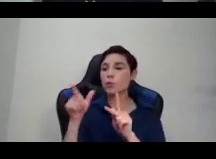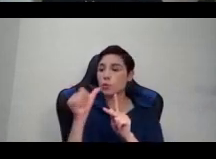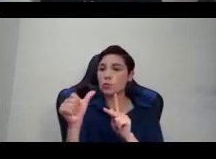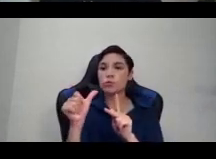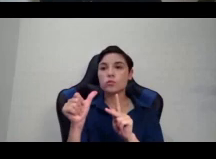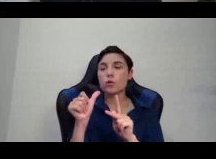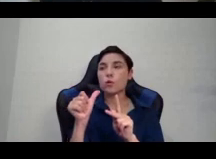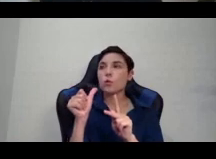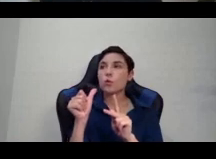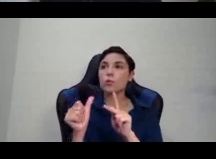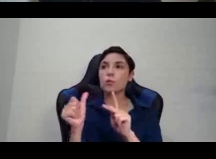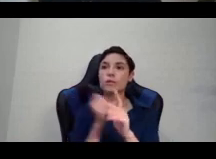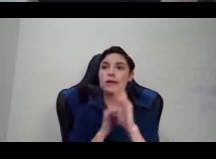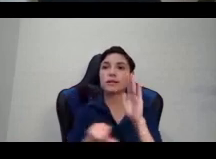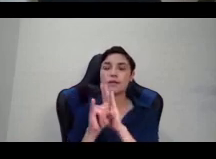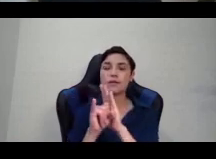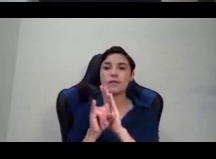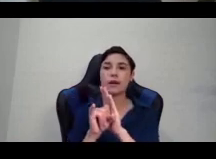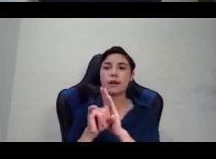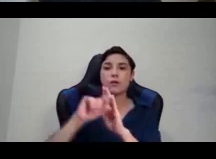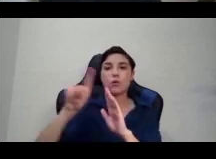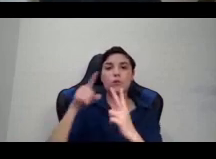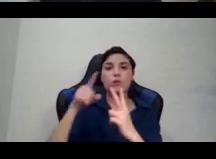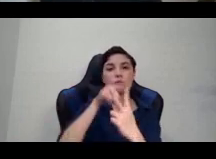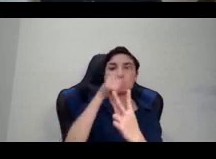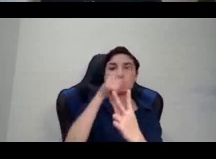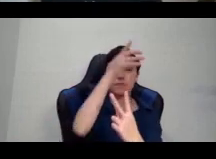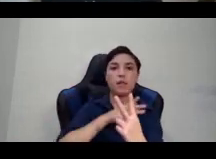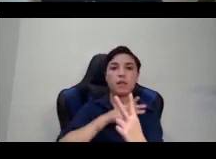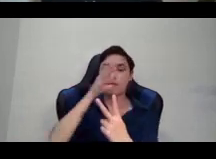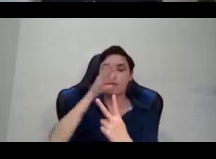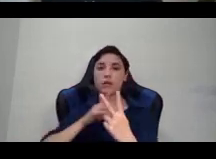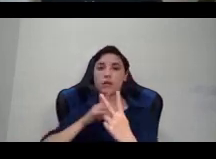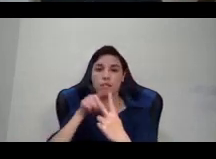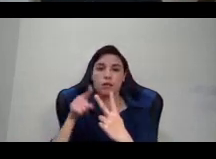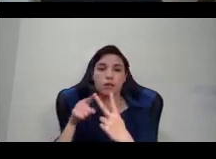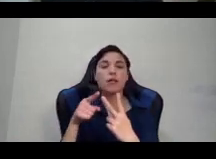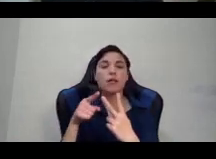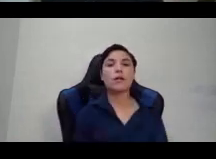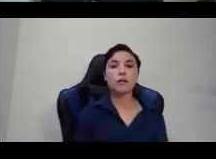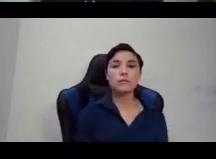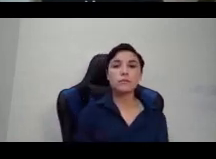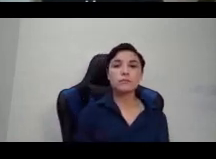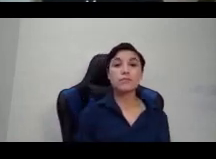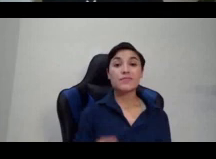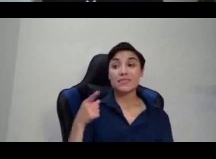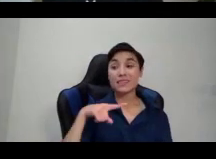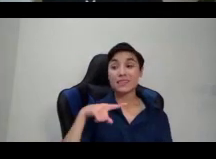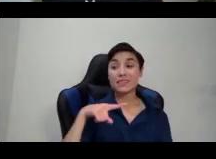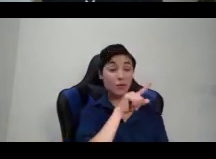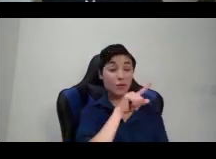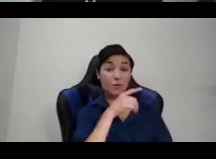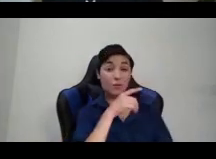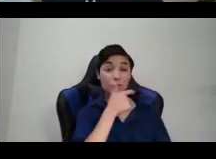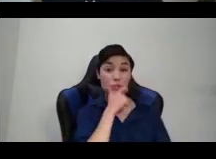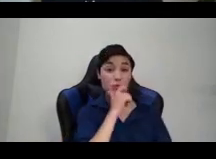linked with the laws that they were also passing to criminalize indigenous people. And to